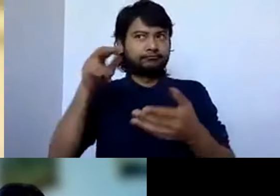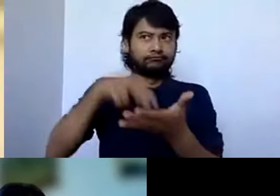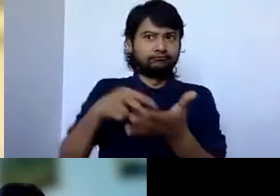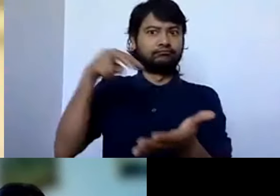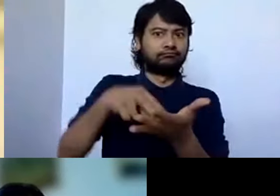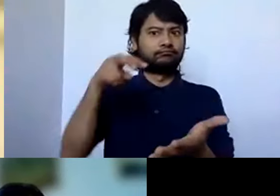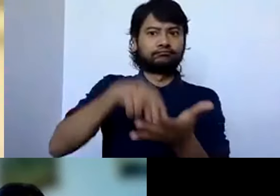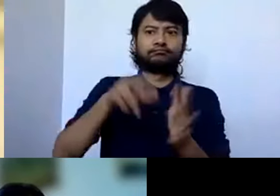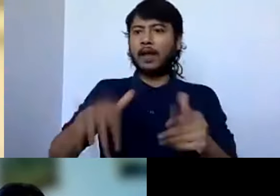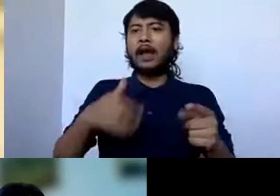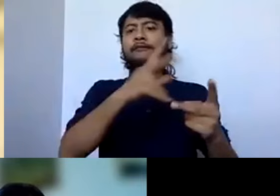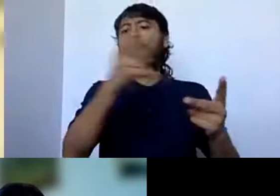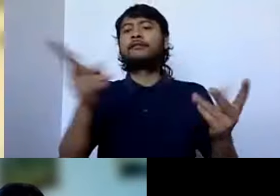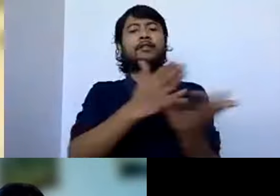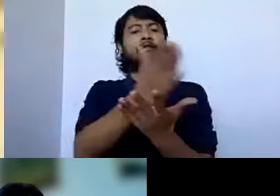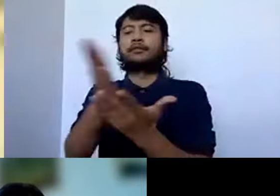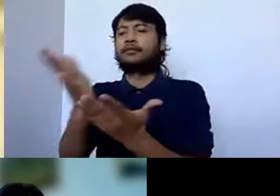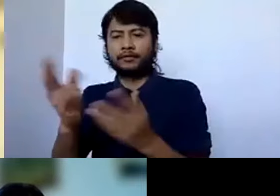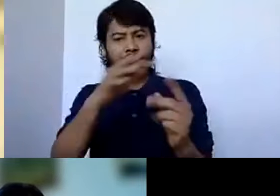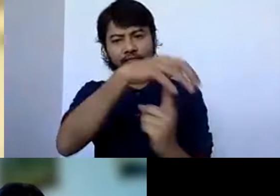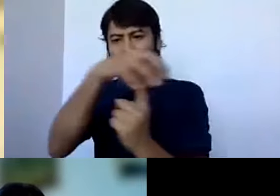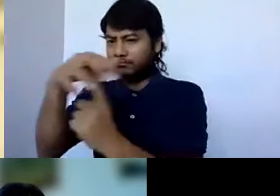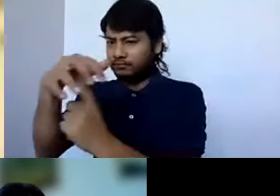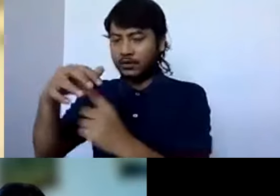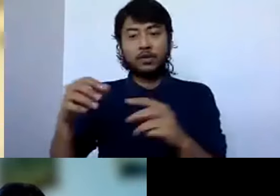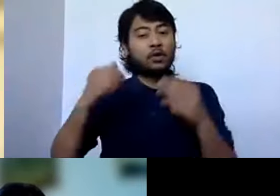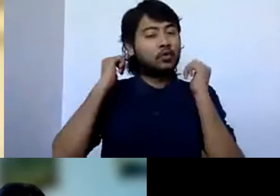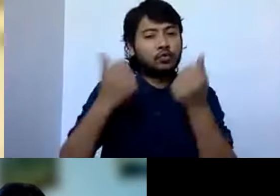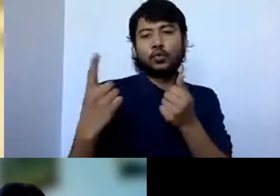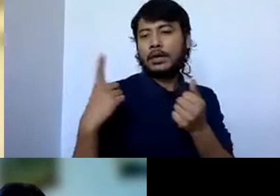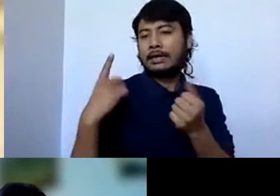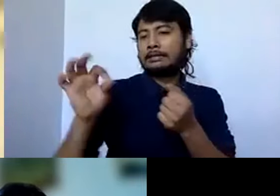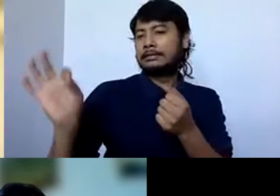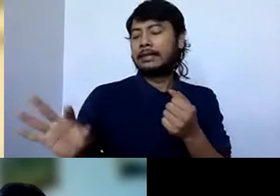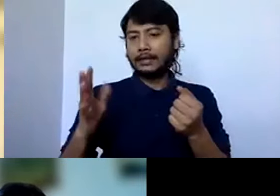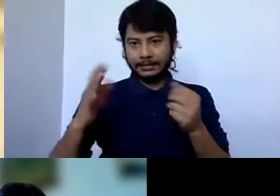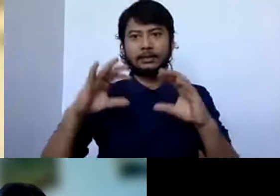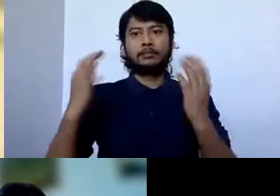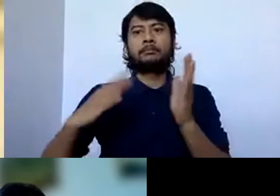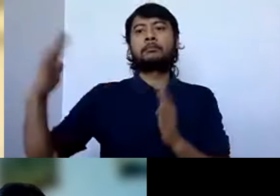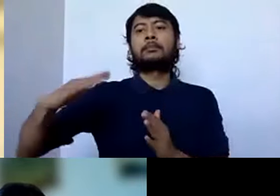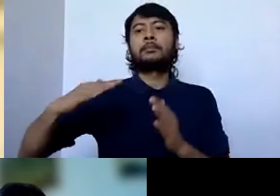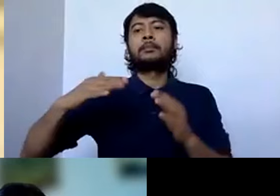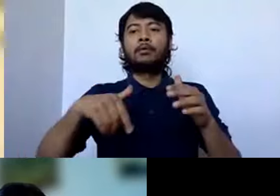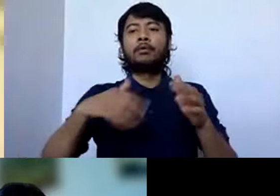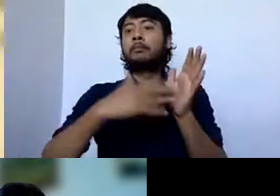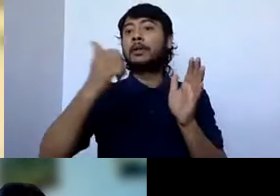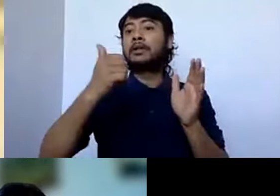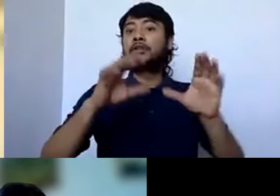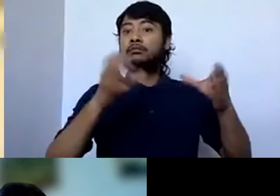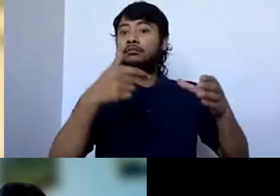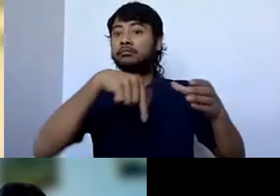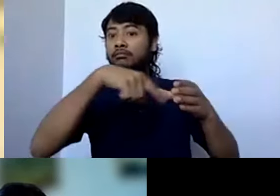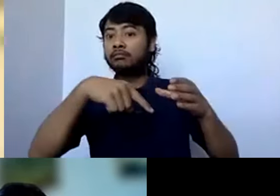across the board. You know, we've got some really good leaders within the ministry, like, you our cabinet is full of indigenous ministers as well,